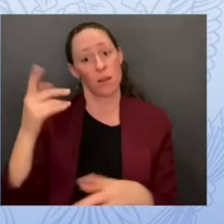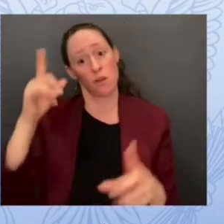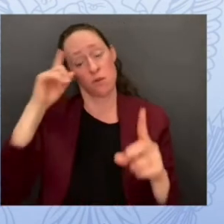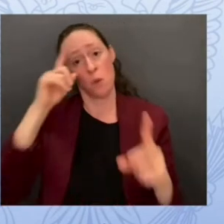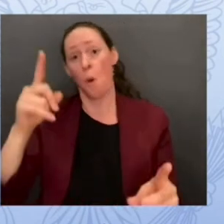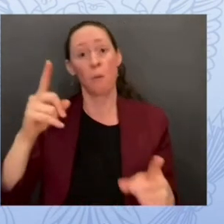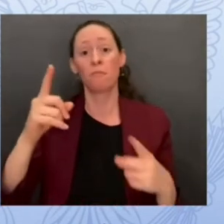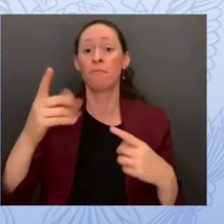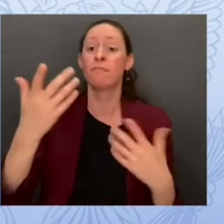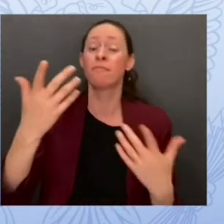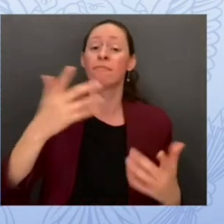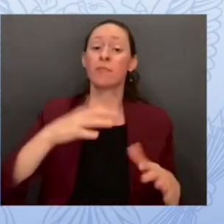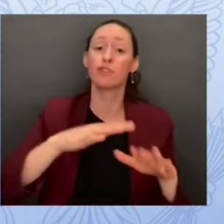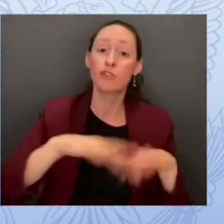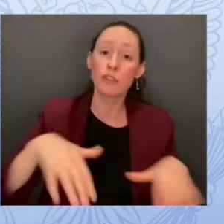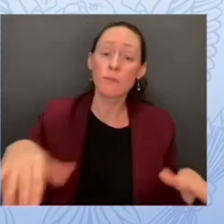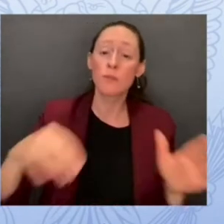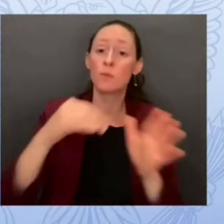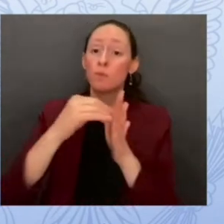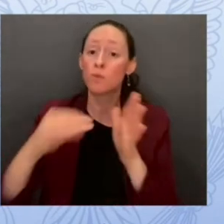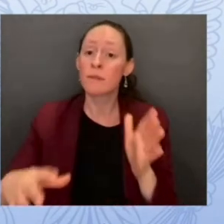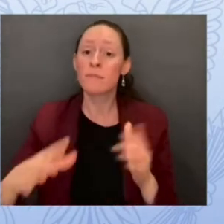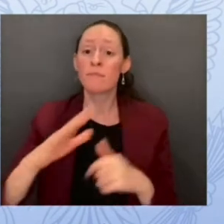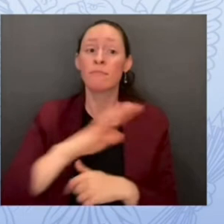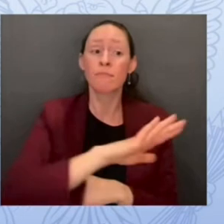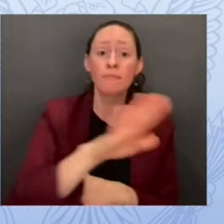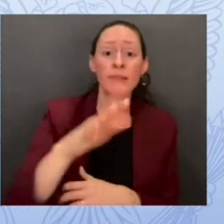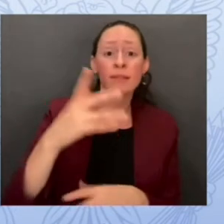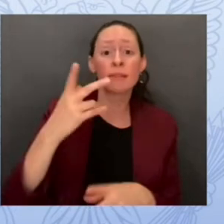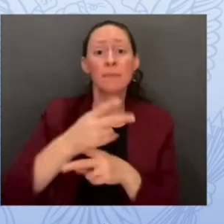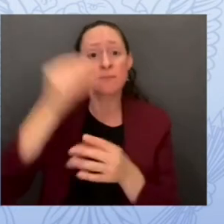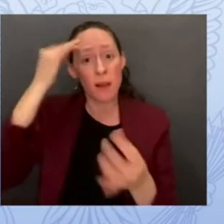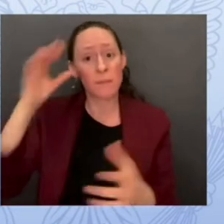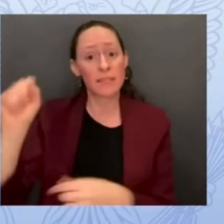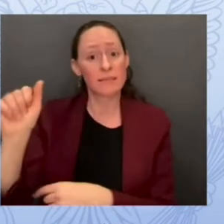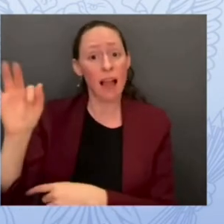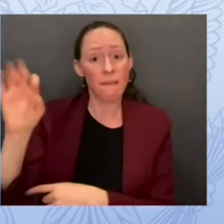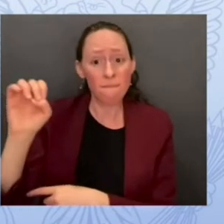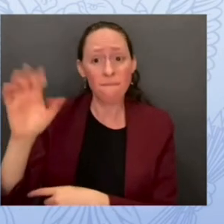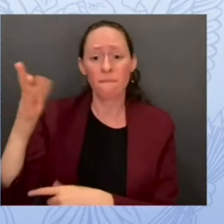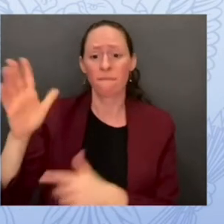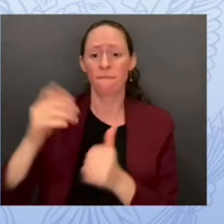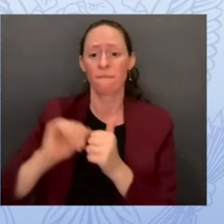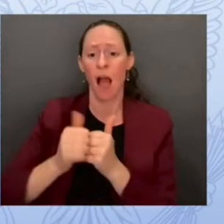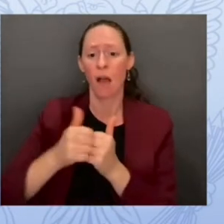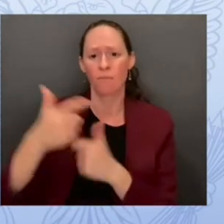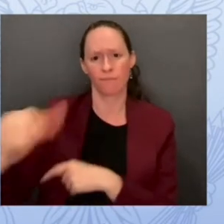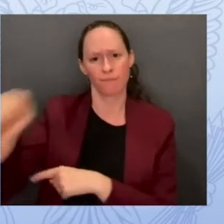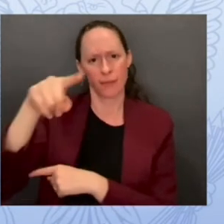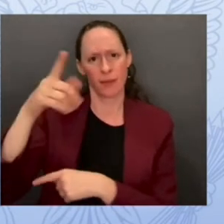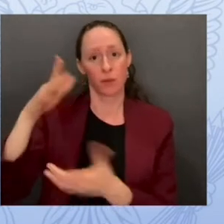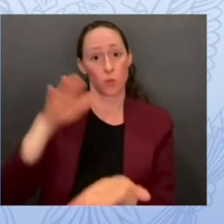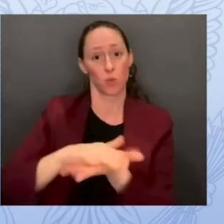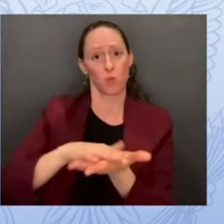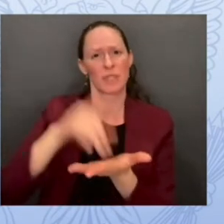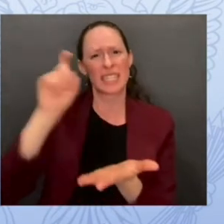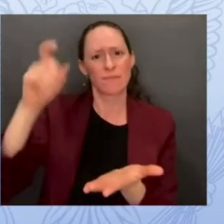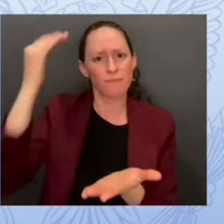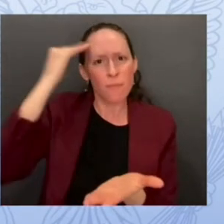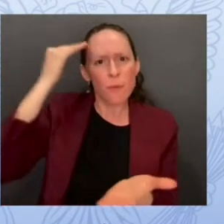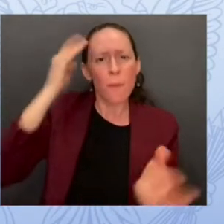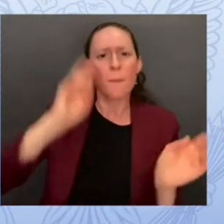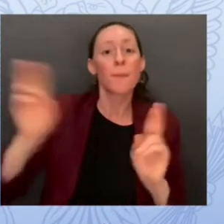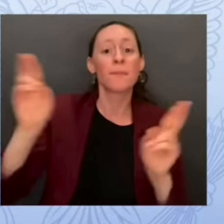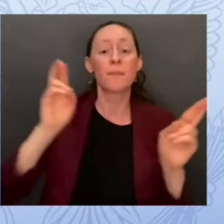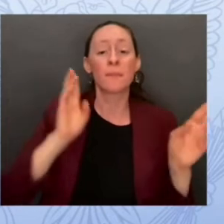equipping schools with knowledge funds and people the knowledge of how to prevent cyber attacks